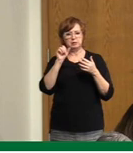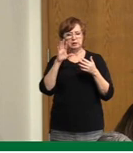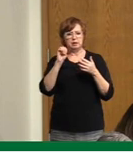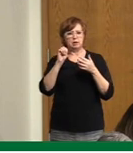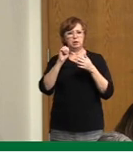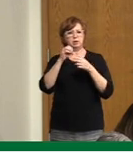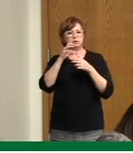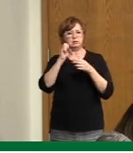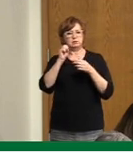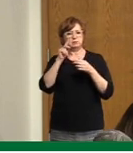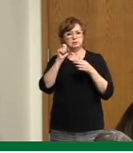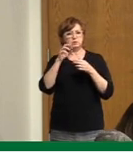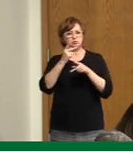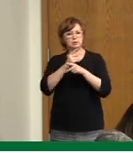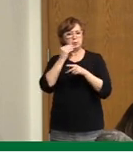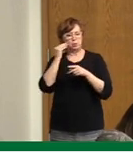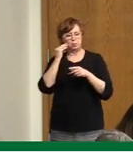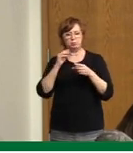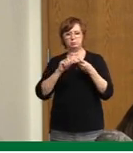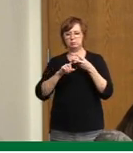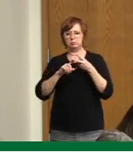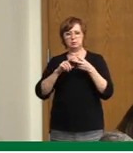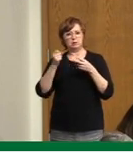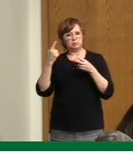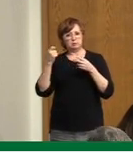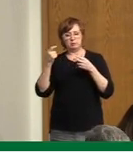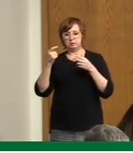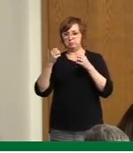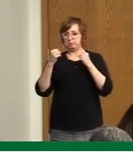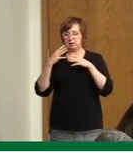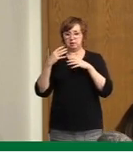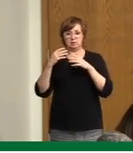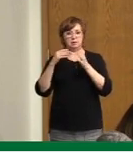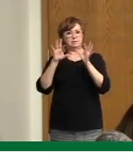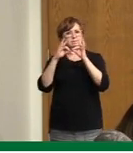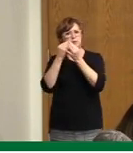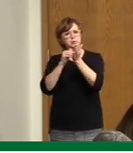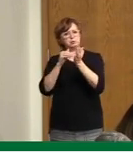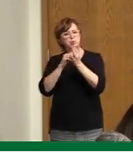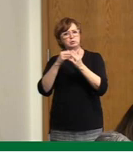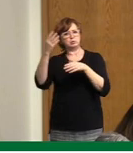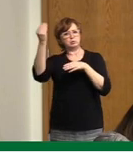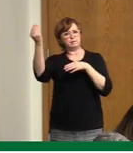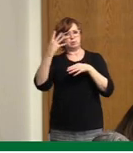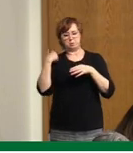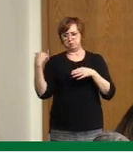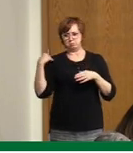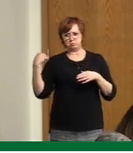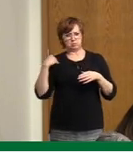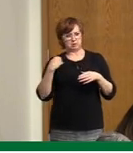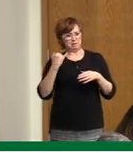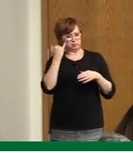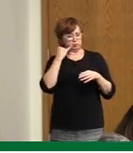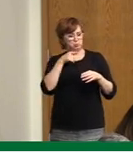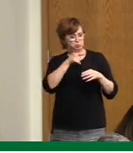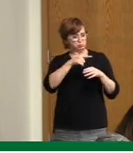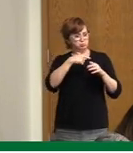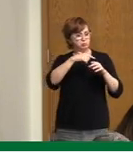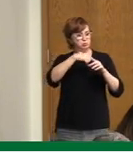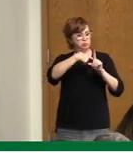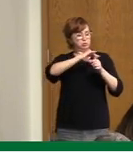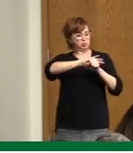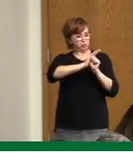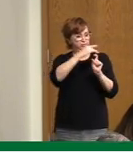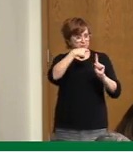from family physicians that asked me to remind everyone that if you test positive, do contact your family physician by telephone. Your family